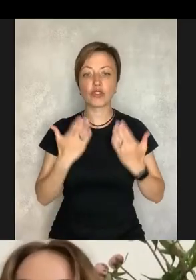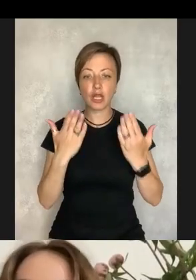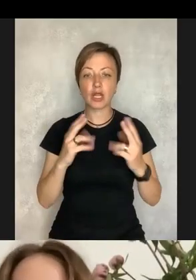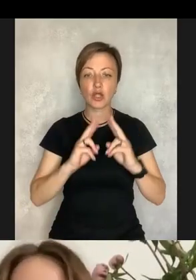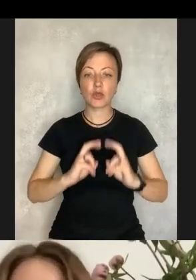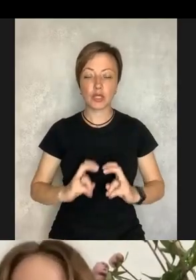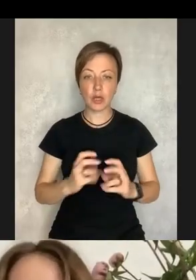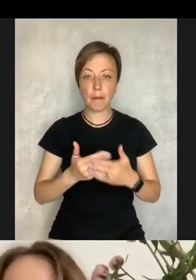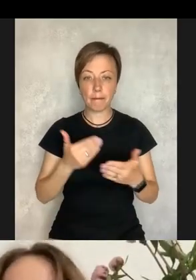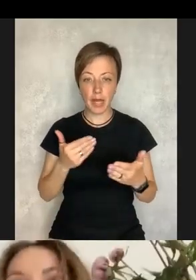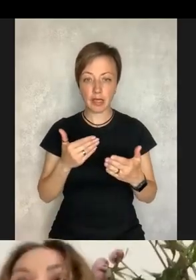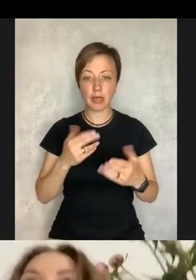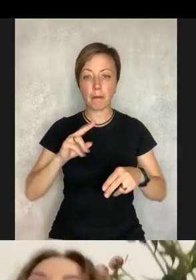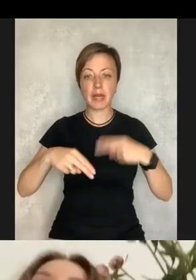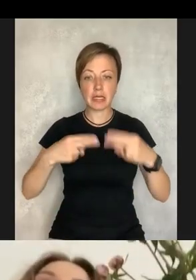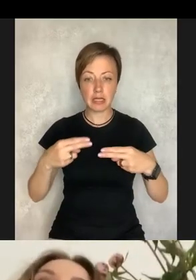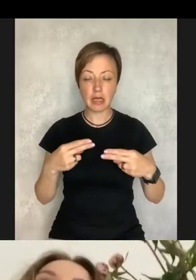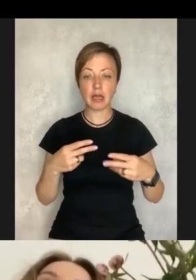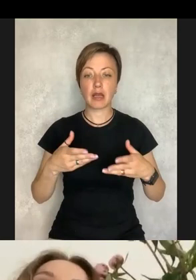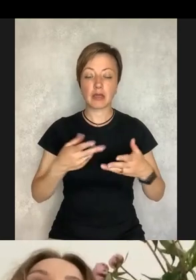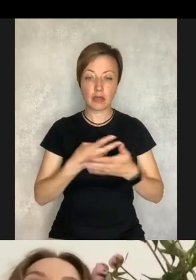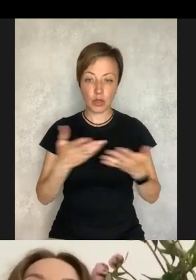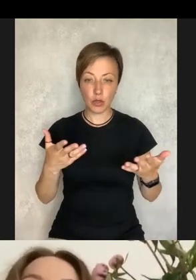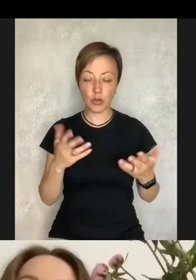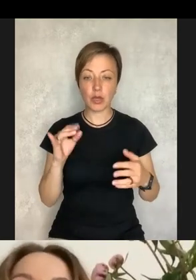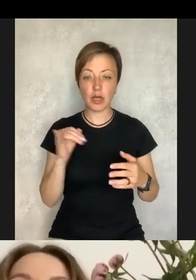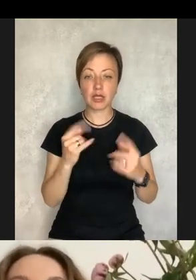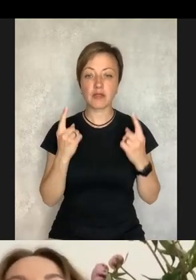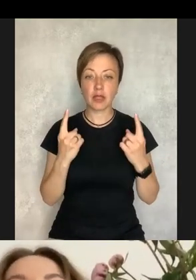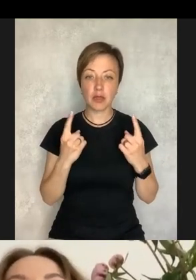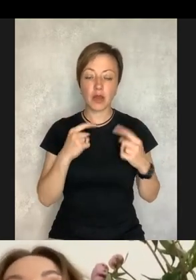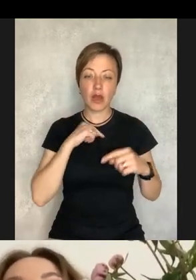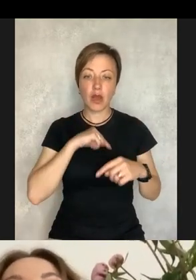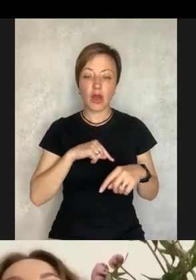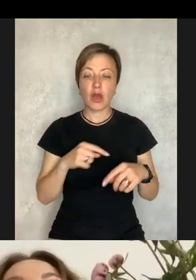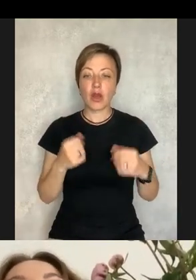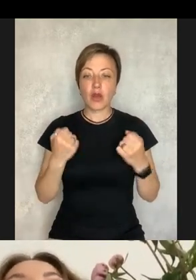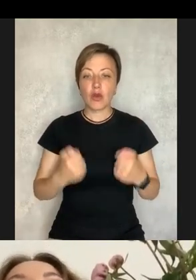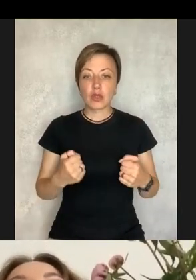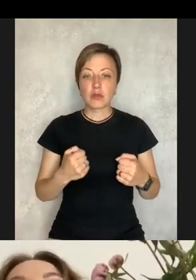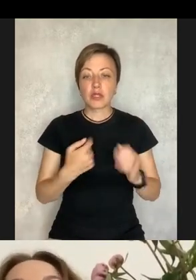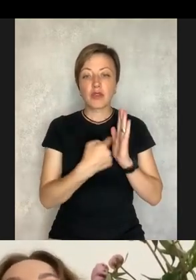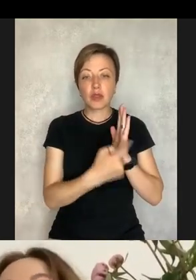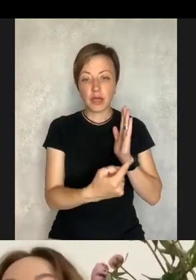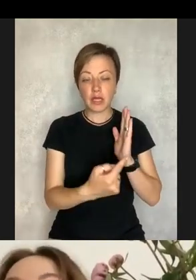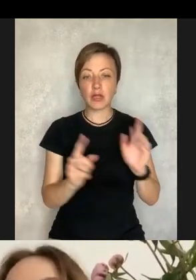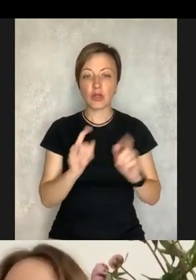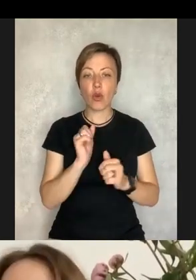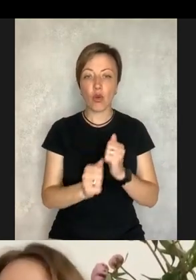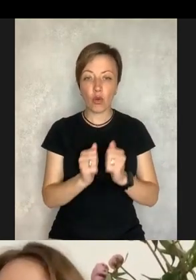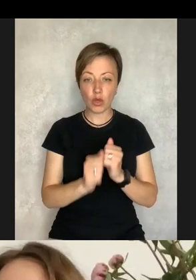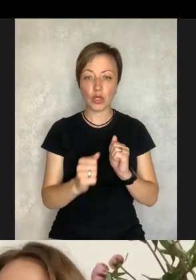to read the survey before this presentation. And I was